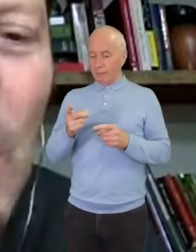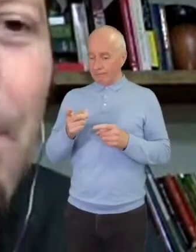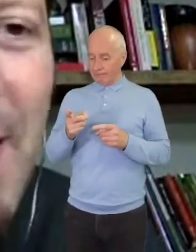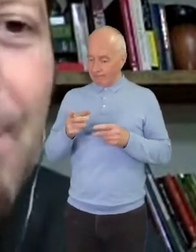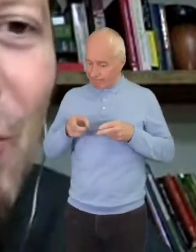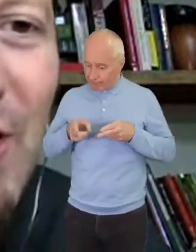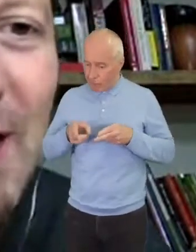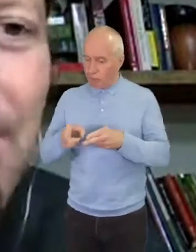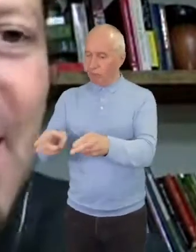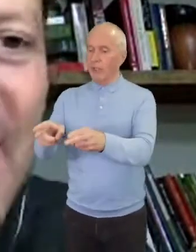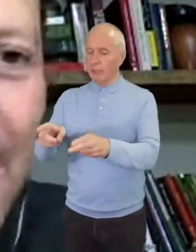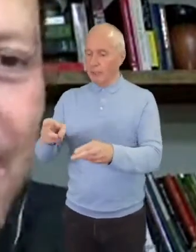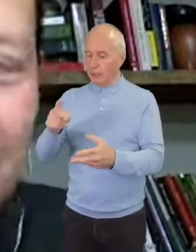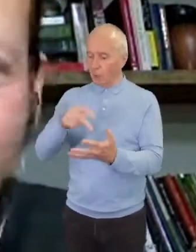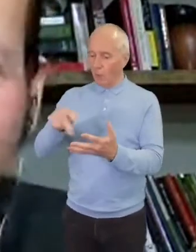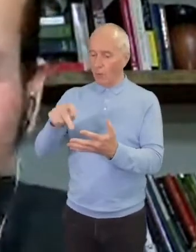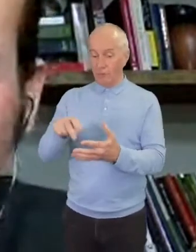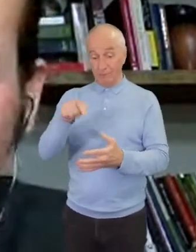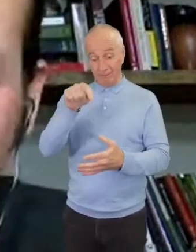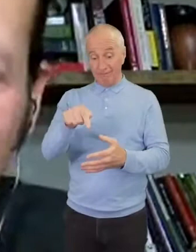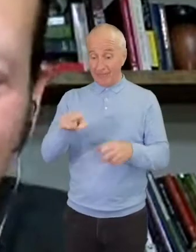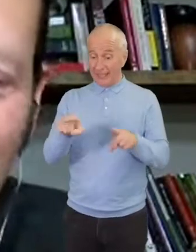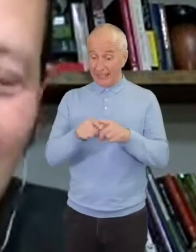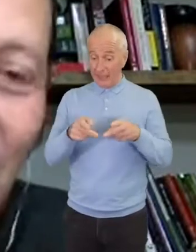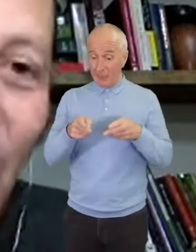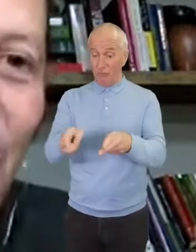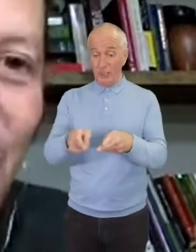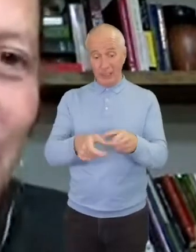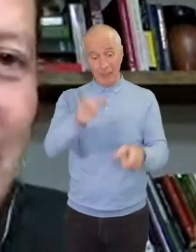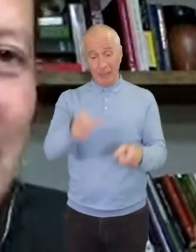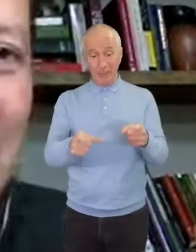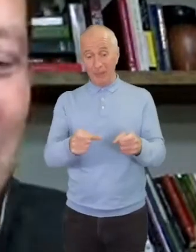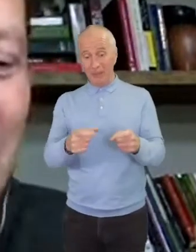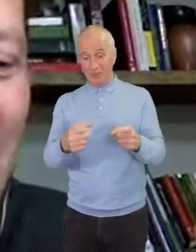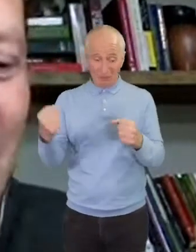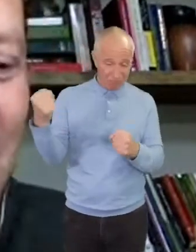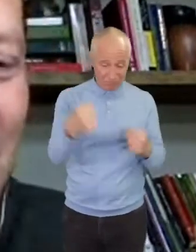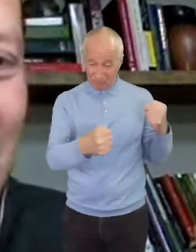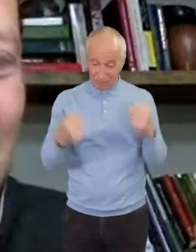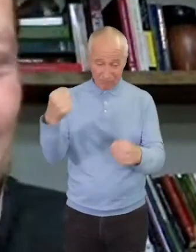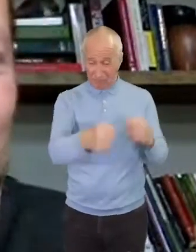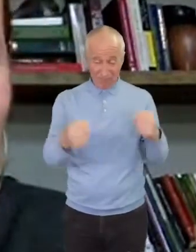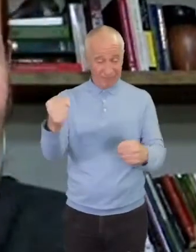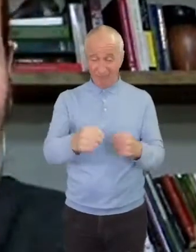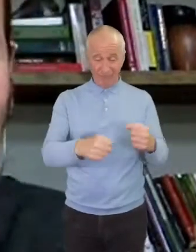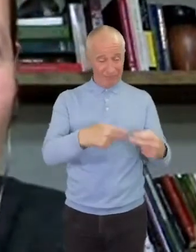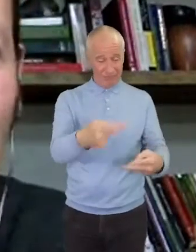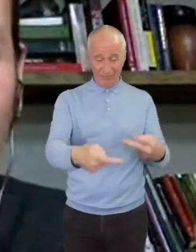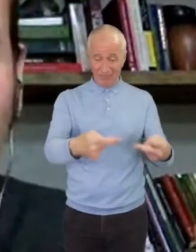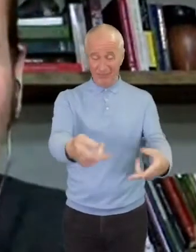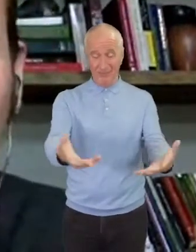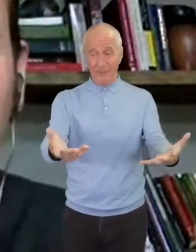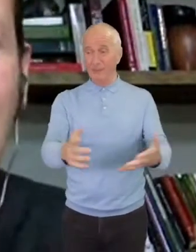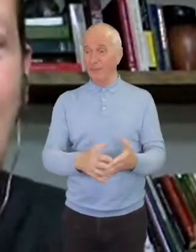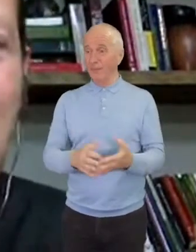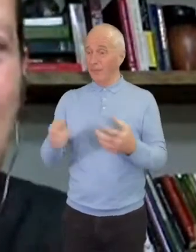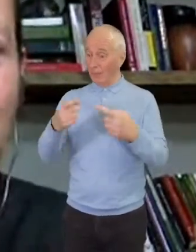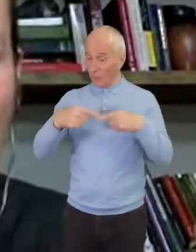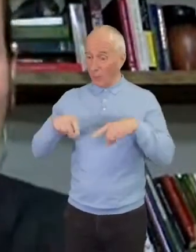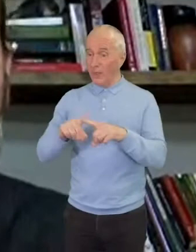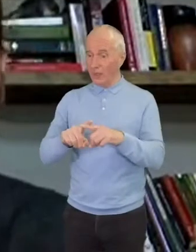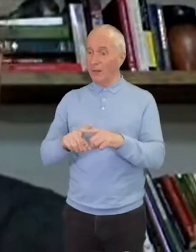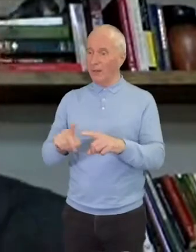where people get beat up. And it occurs to me that we're very good